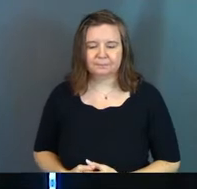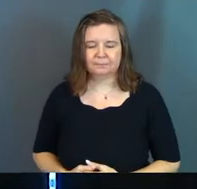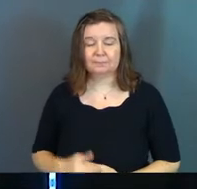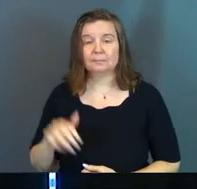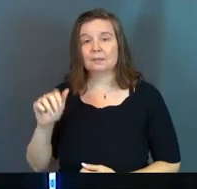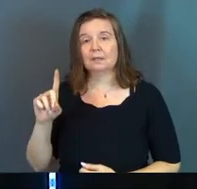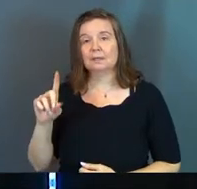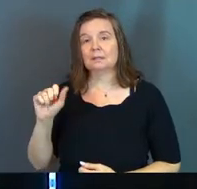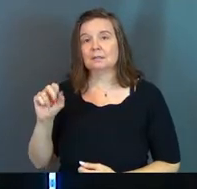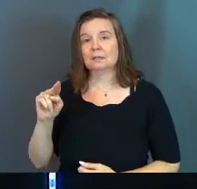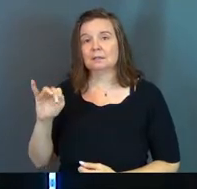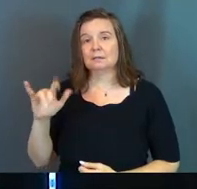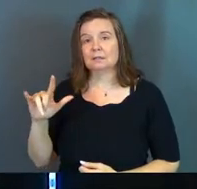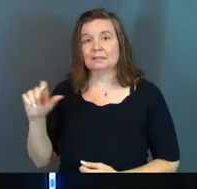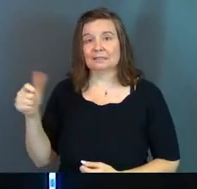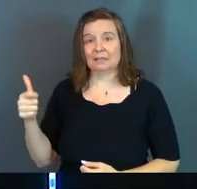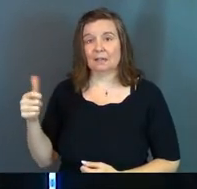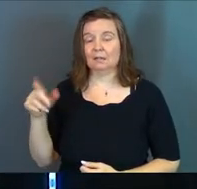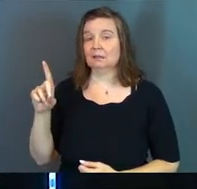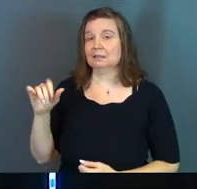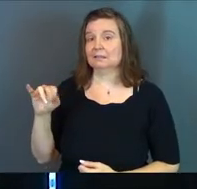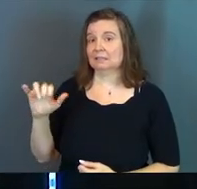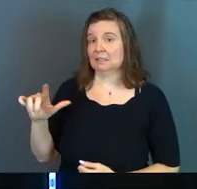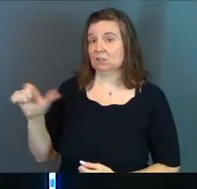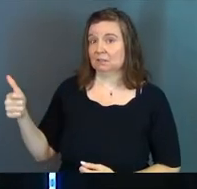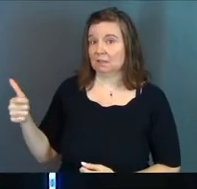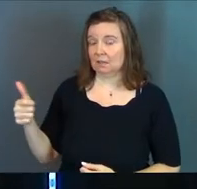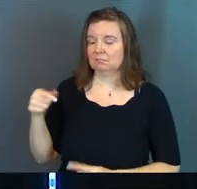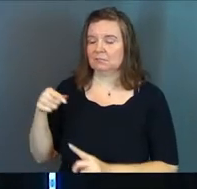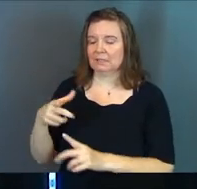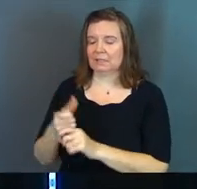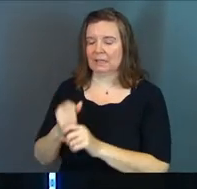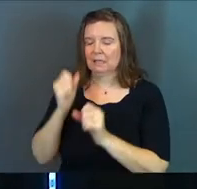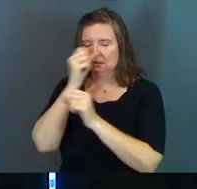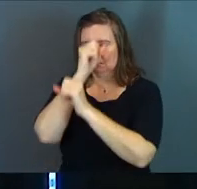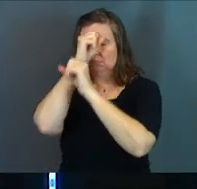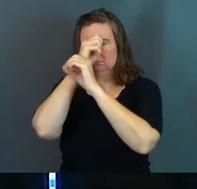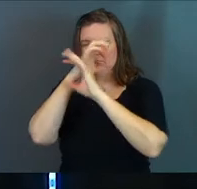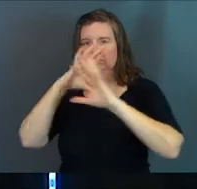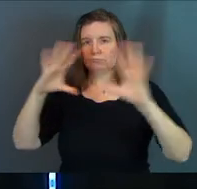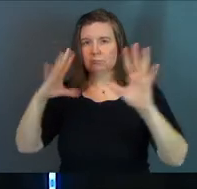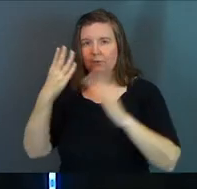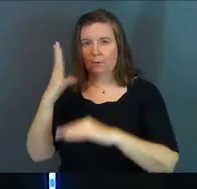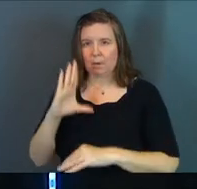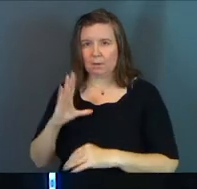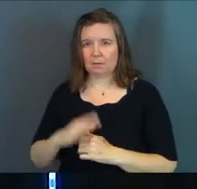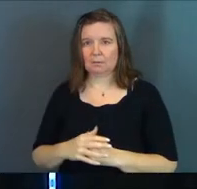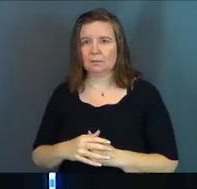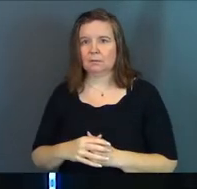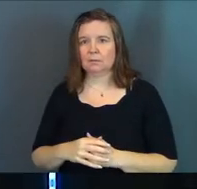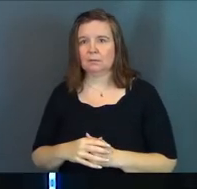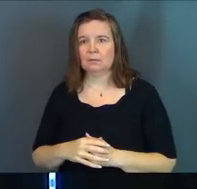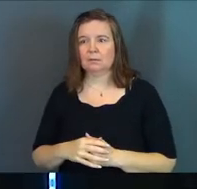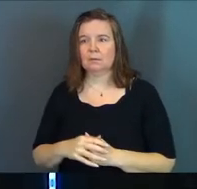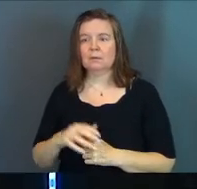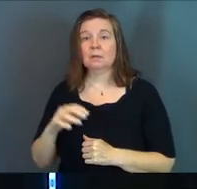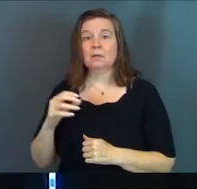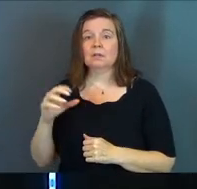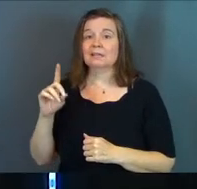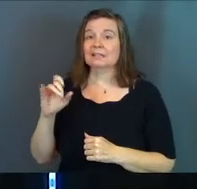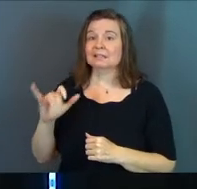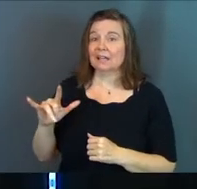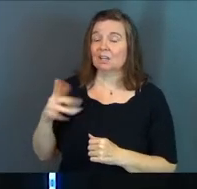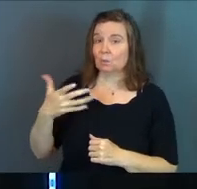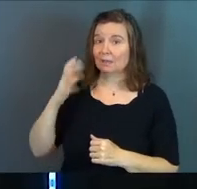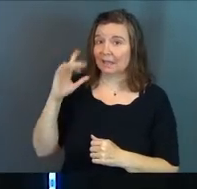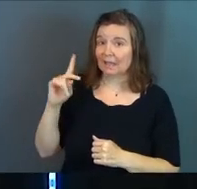Daniel 10. So in Daniel 10, Daniel gets a vision from God. Is this Daniel in the lion's den?